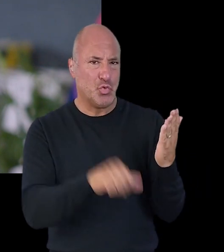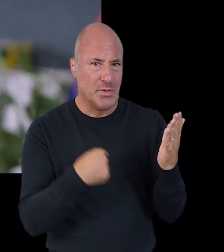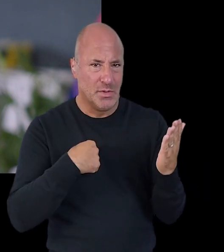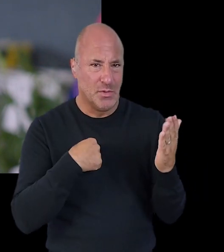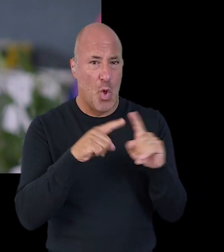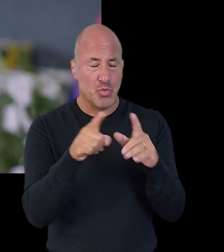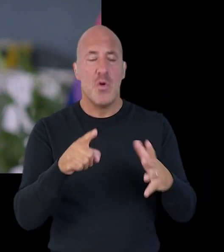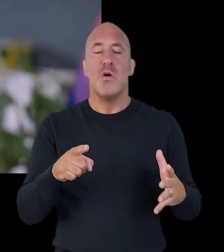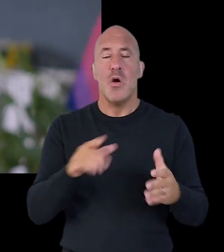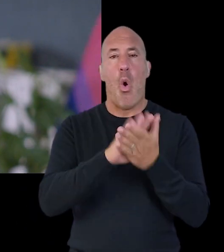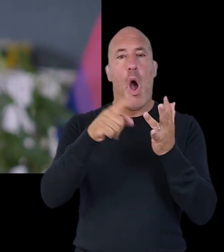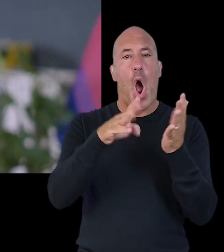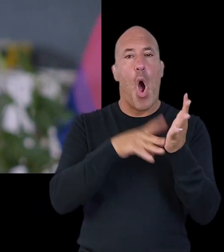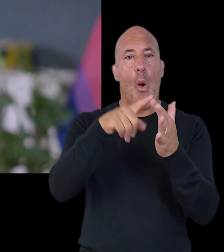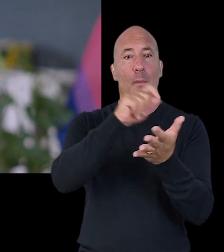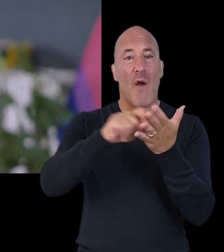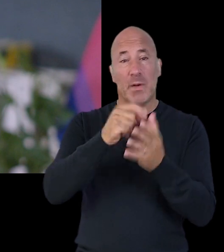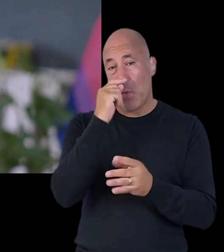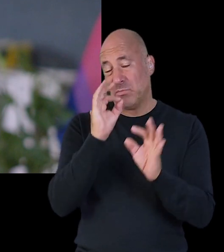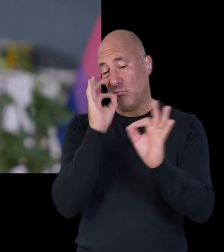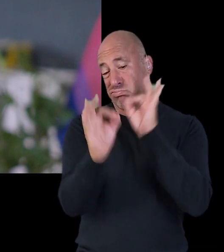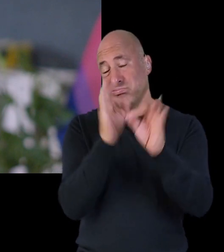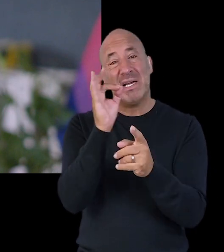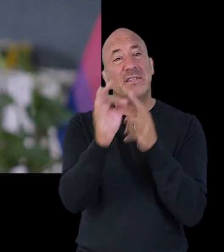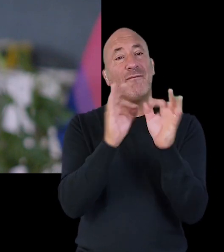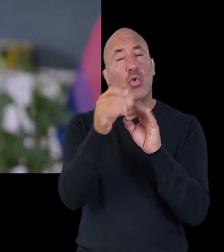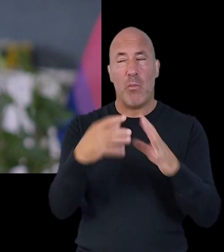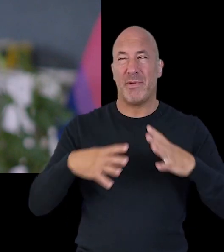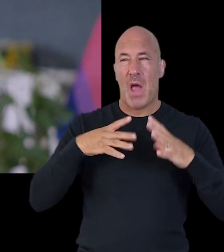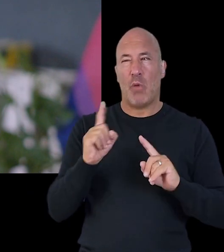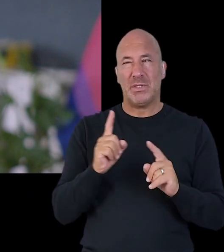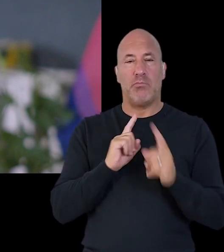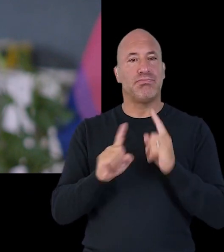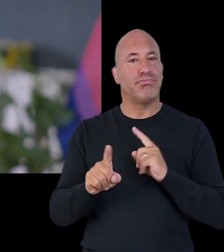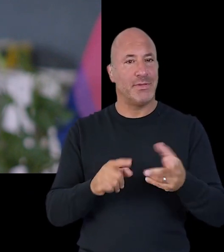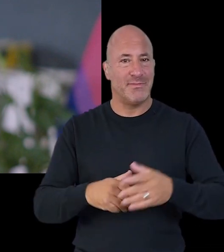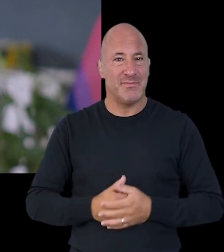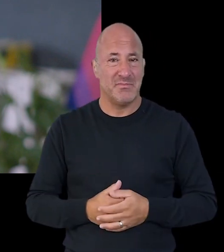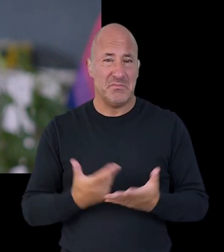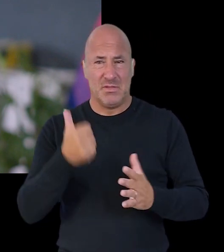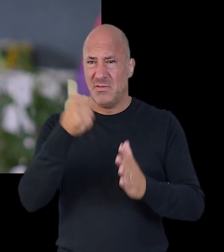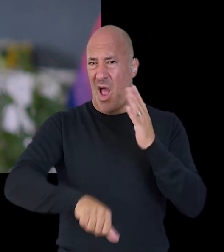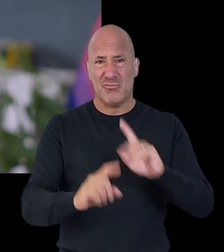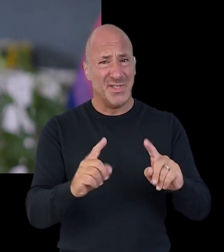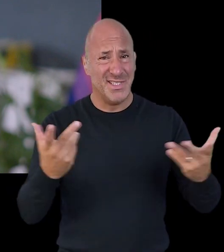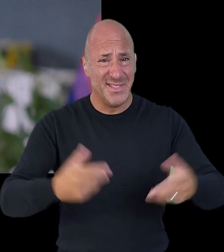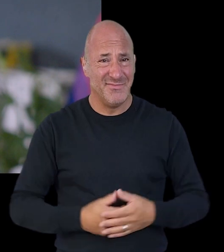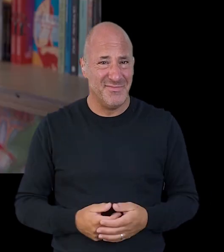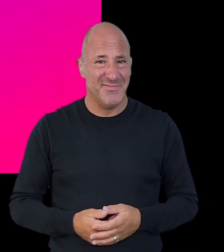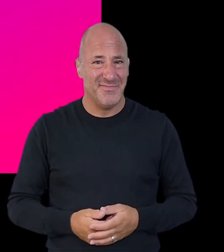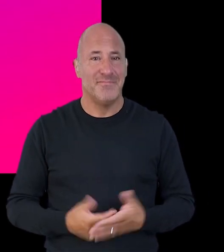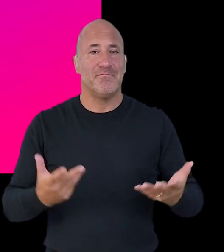you think about what needs to go into your statement and this will also help you prepare for questions the home office might ask you during your interview